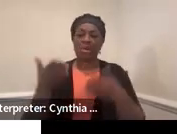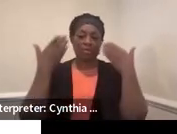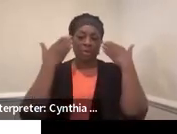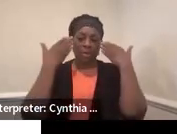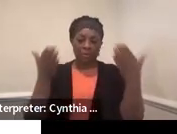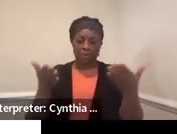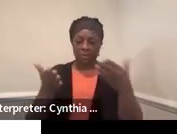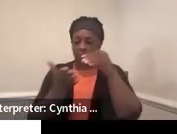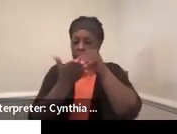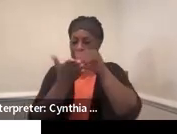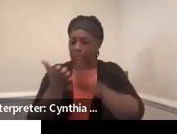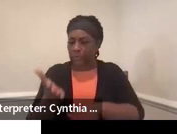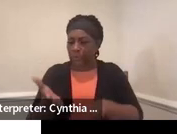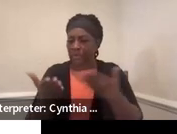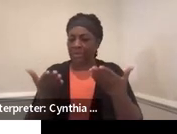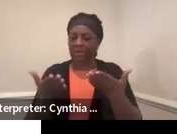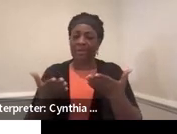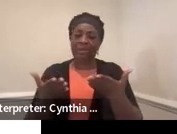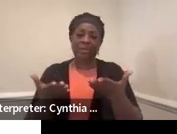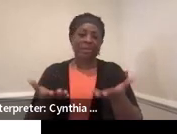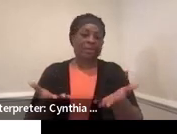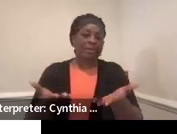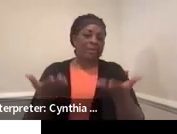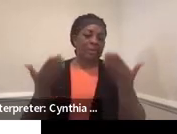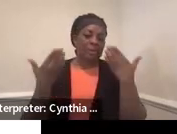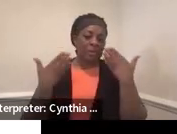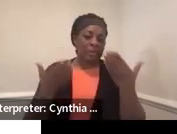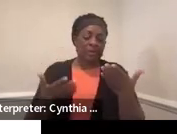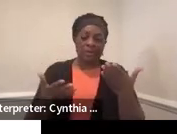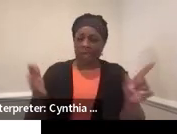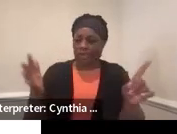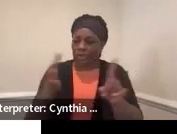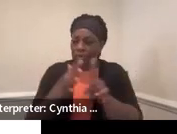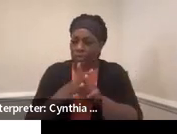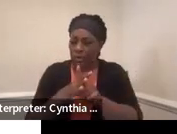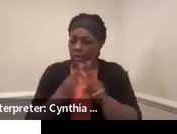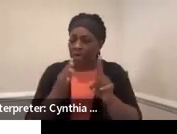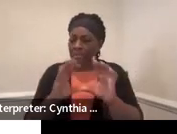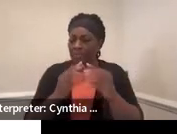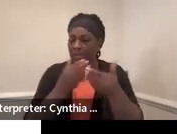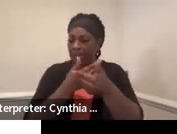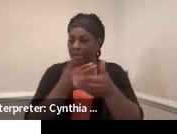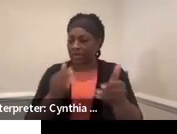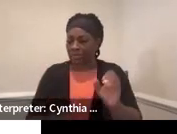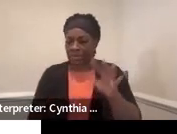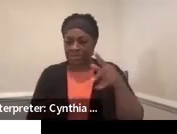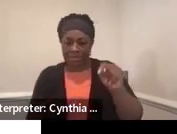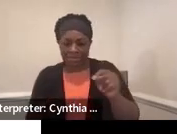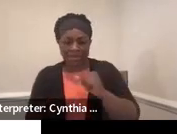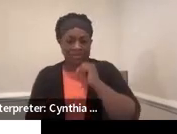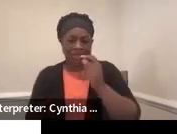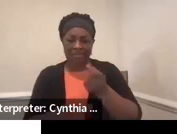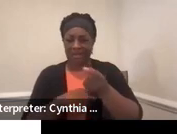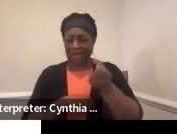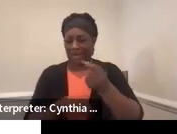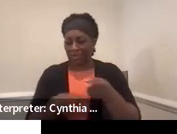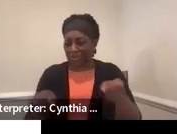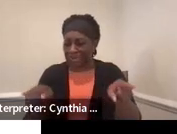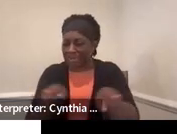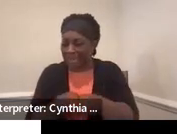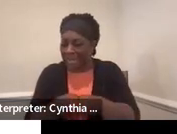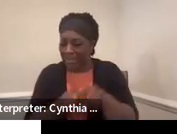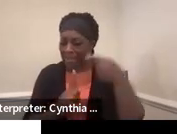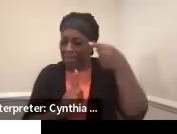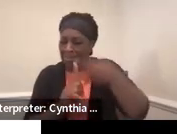child? It's a ninth grader. They just came into your classroom in September and they have an annual in September. How do you write